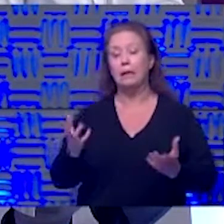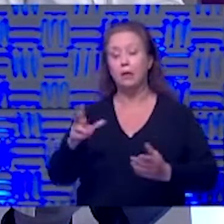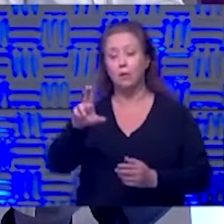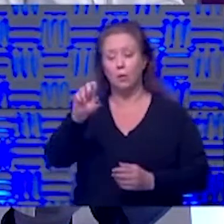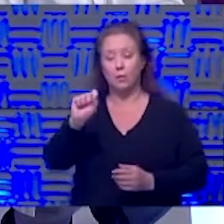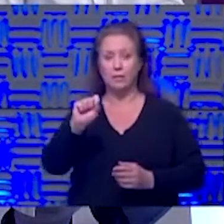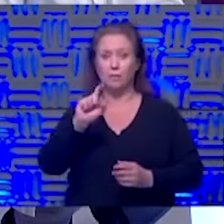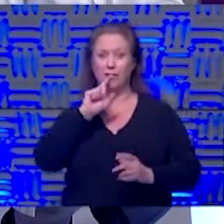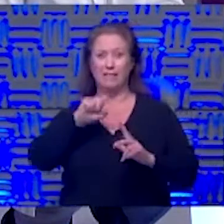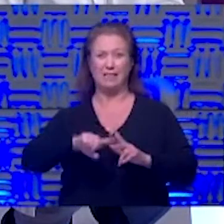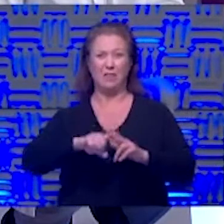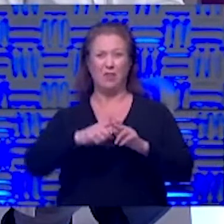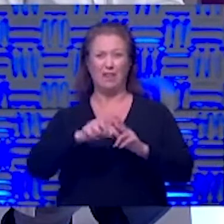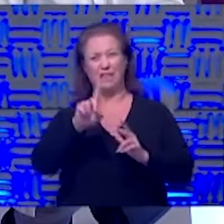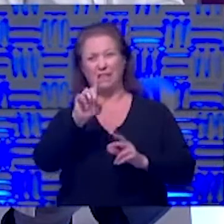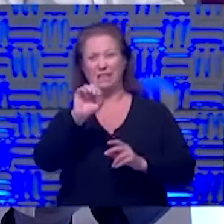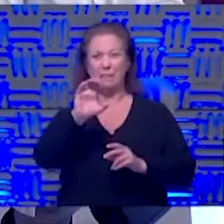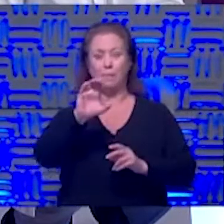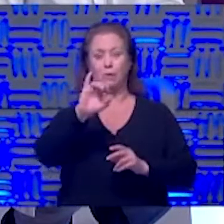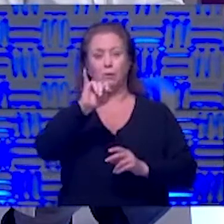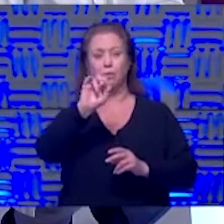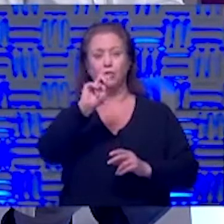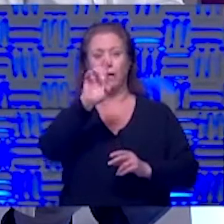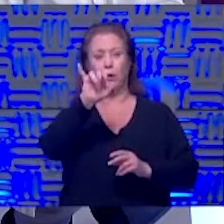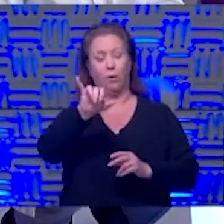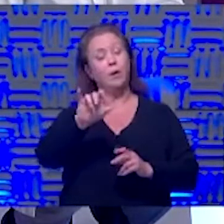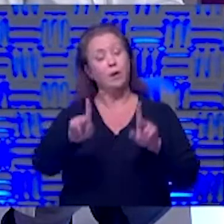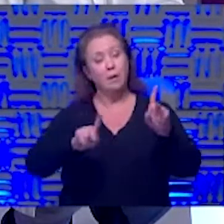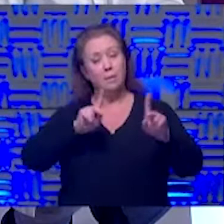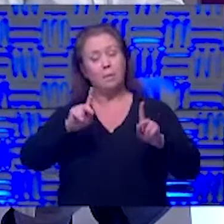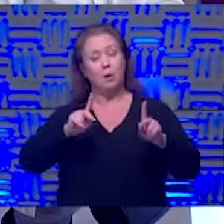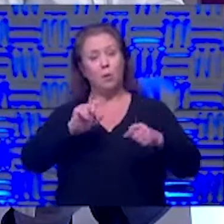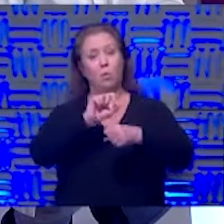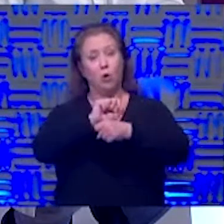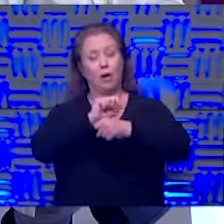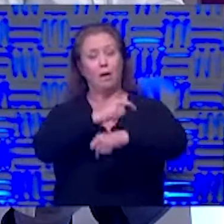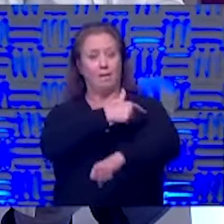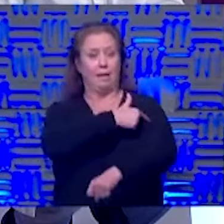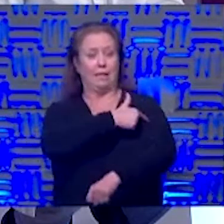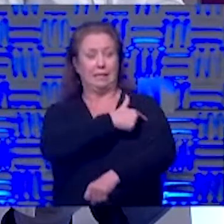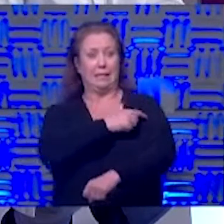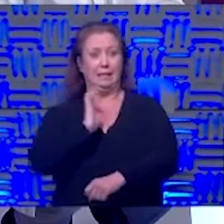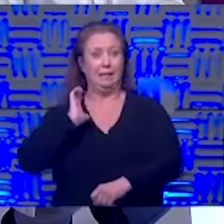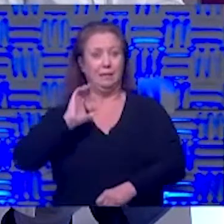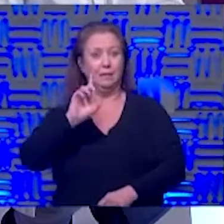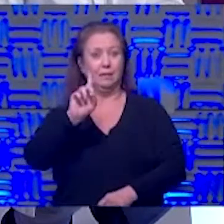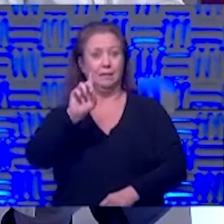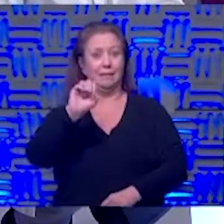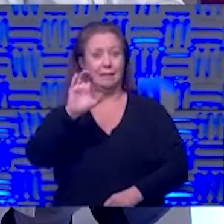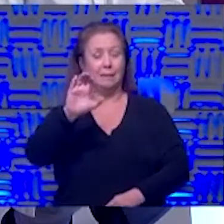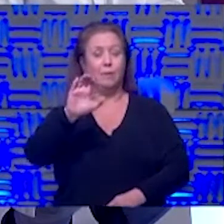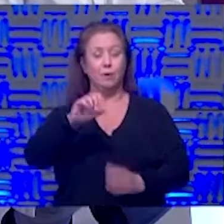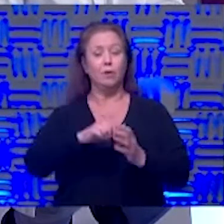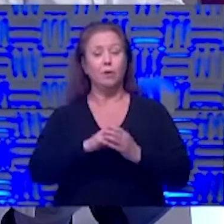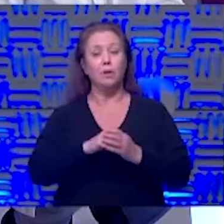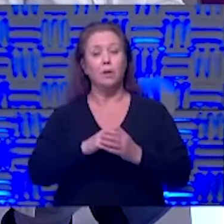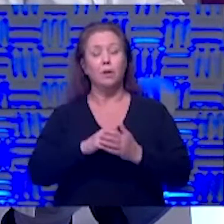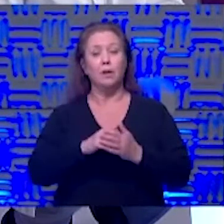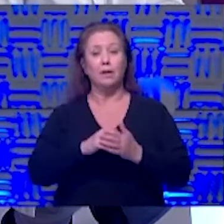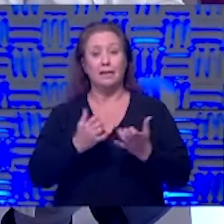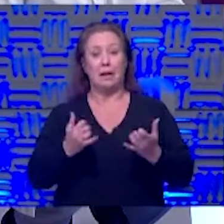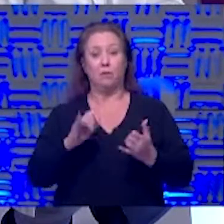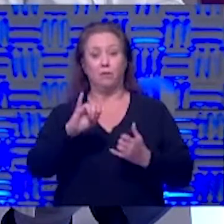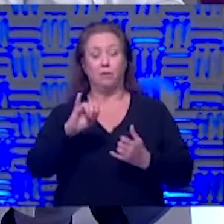it really started probably in december and january and people were beginning to work on a vaccine back then it's almost